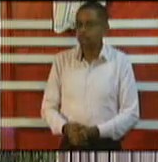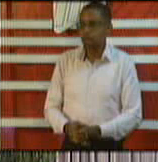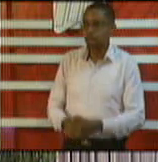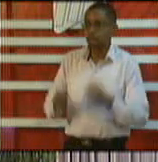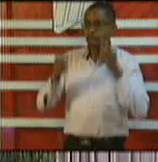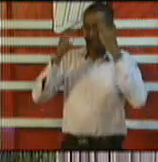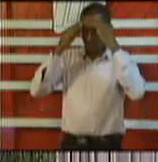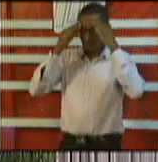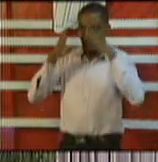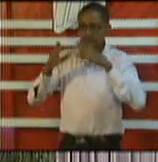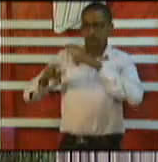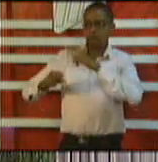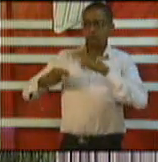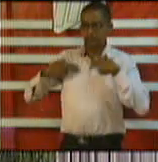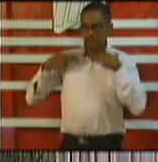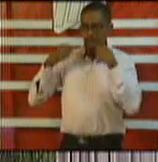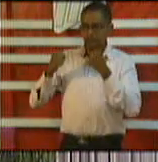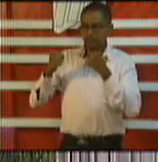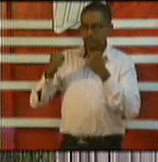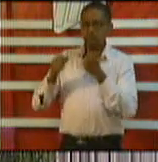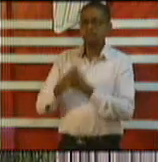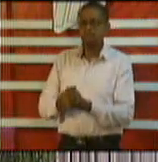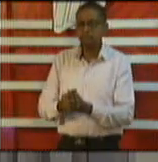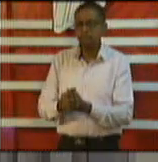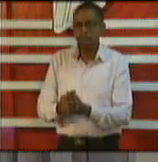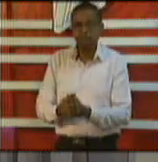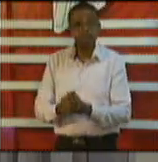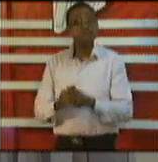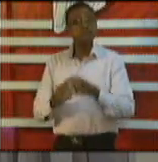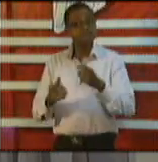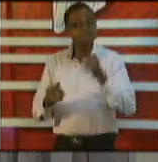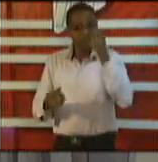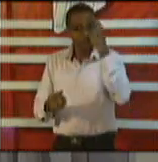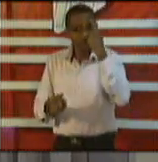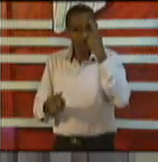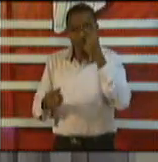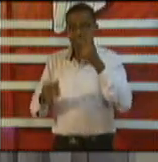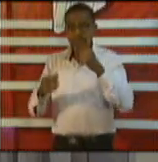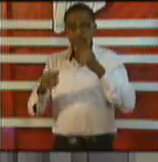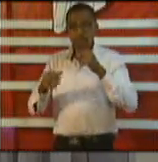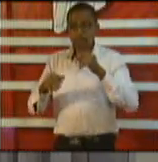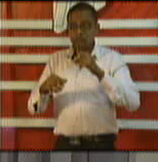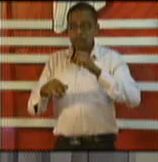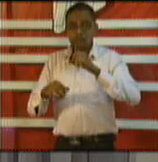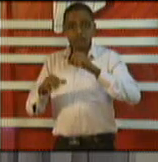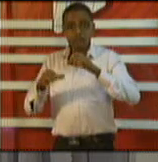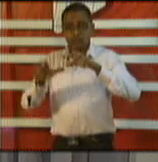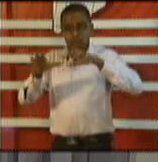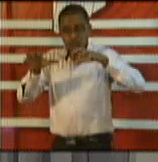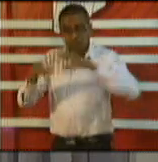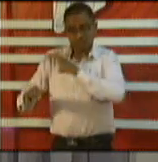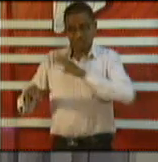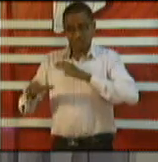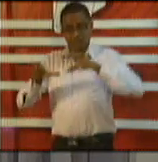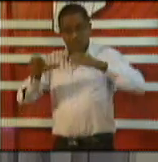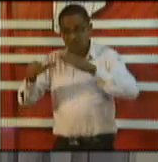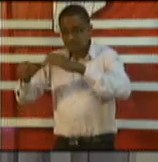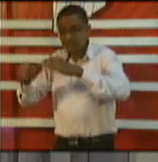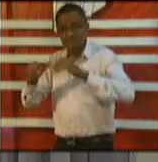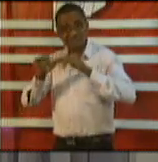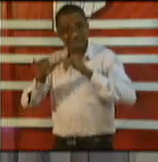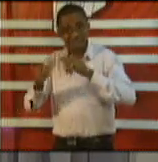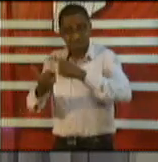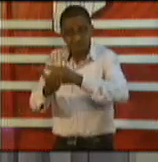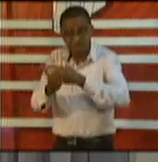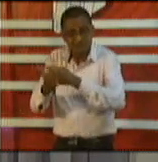25 members Richard are still meeting virtually so we really have to be careful how we